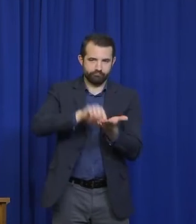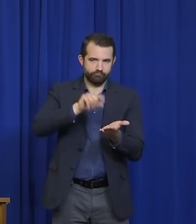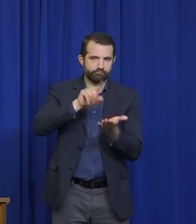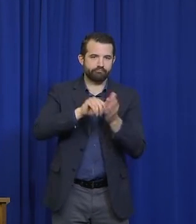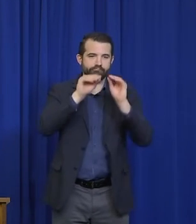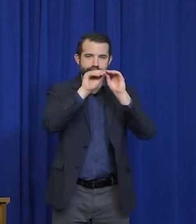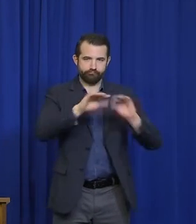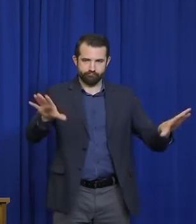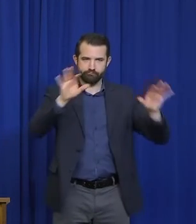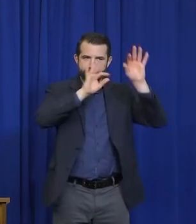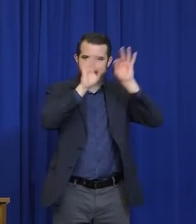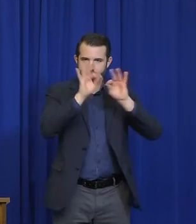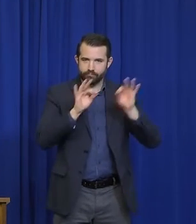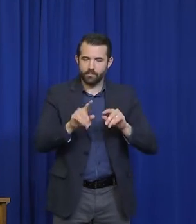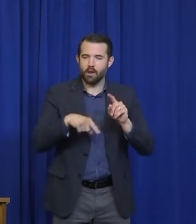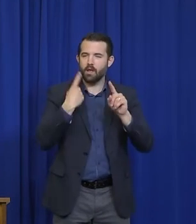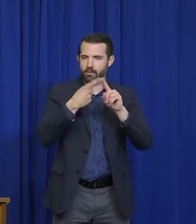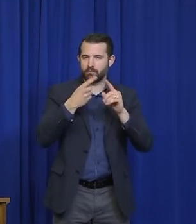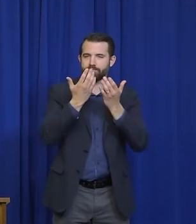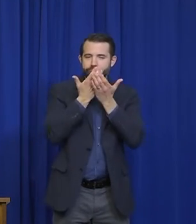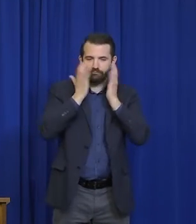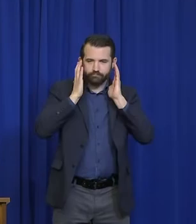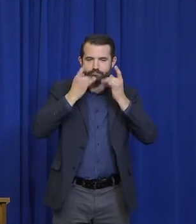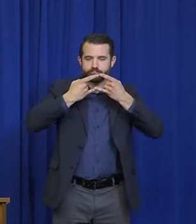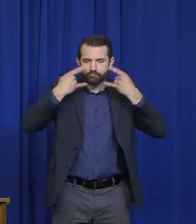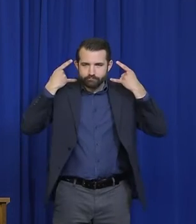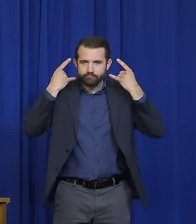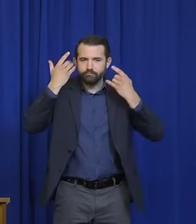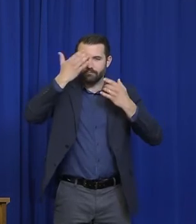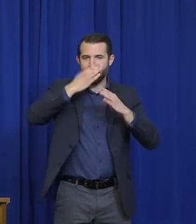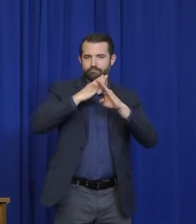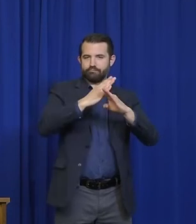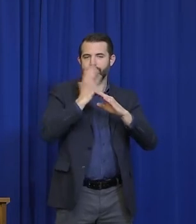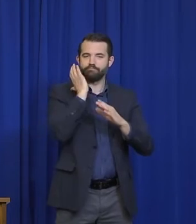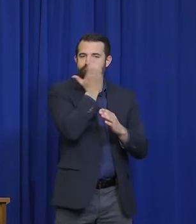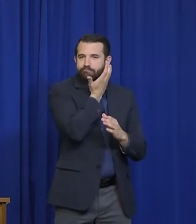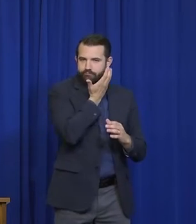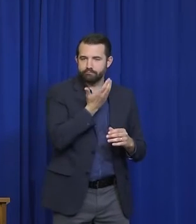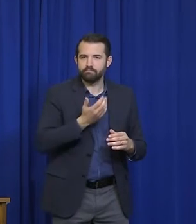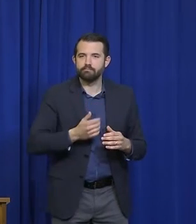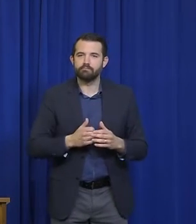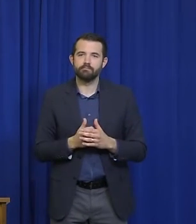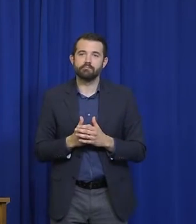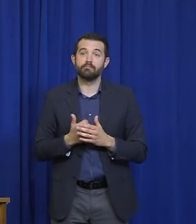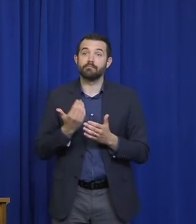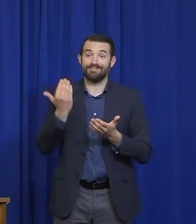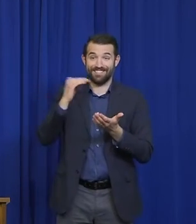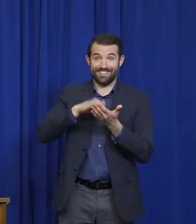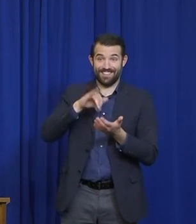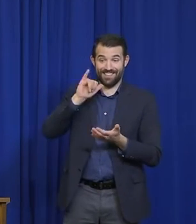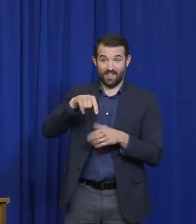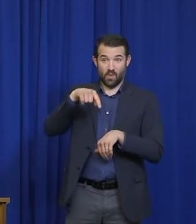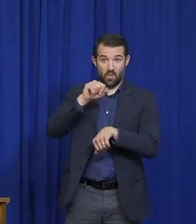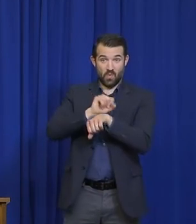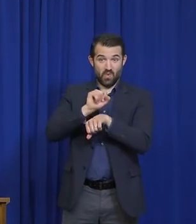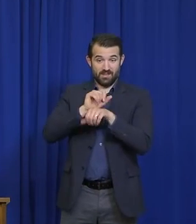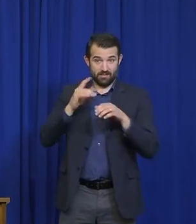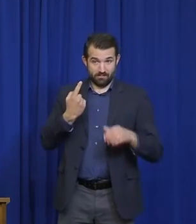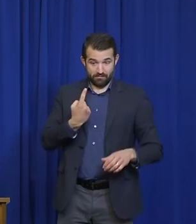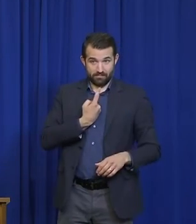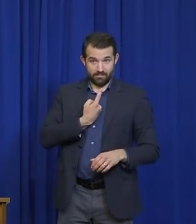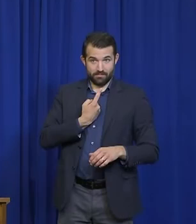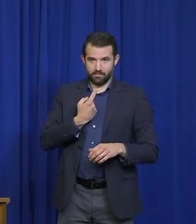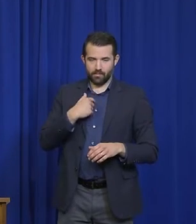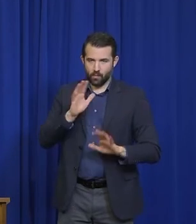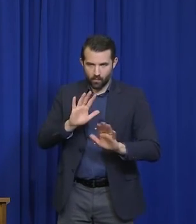I really can't get into it right now because we are doing this as a group. And if I had specifics, I'd tell you